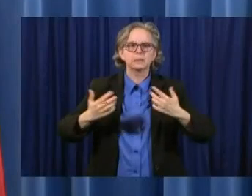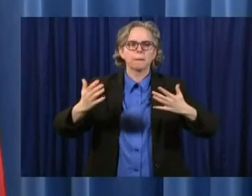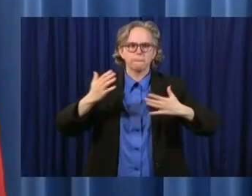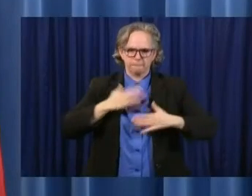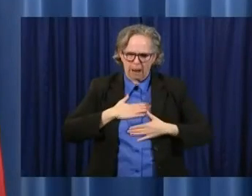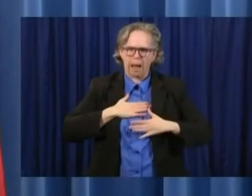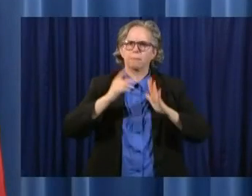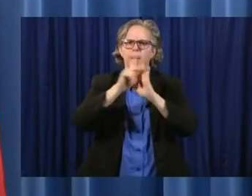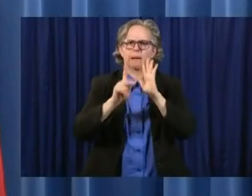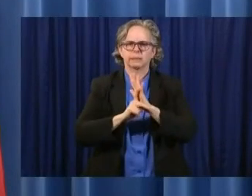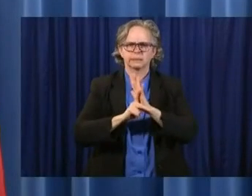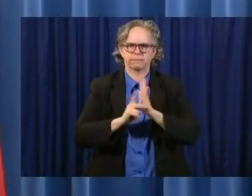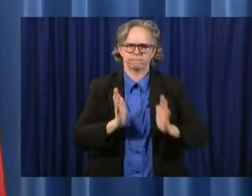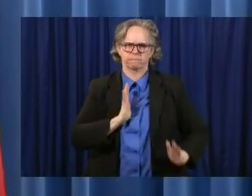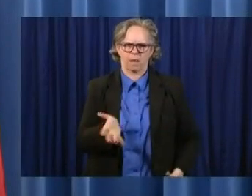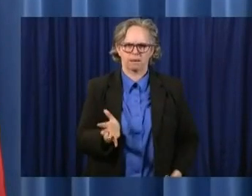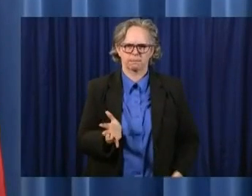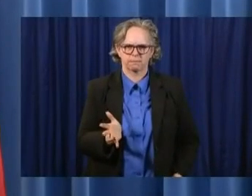with.